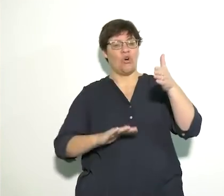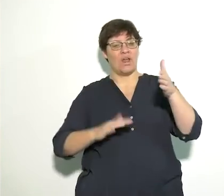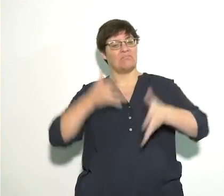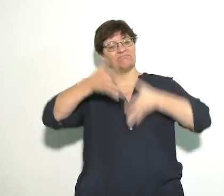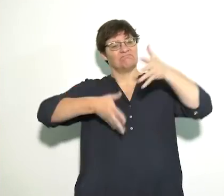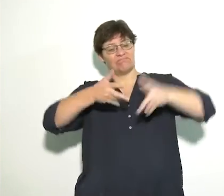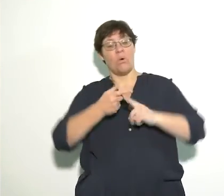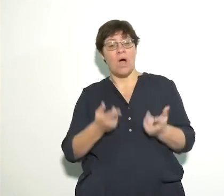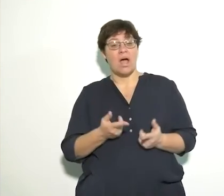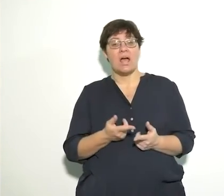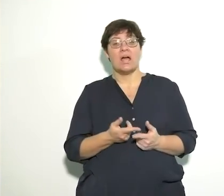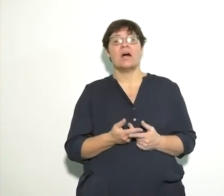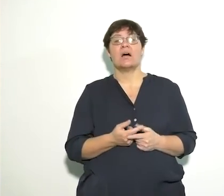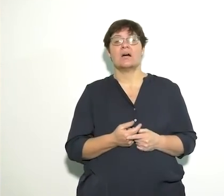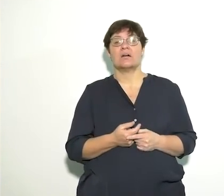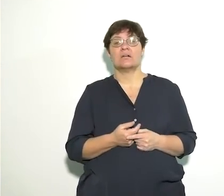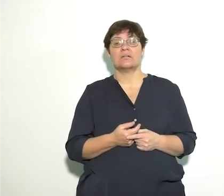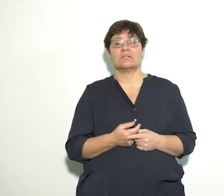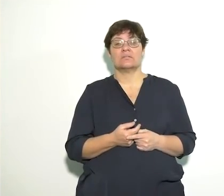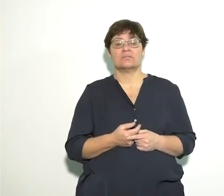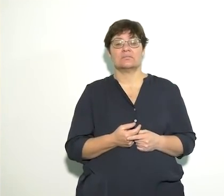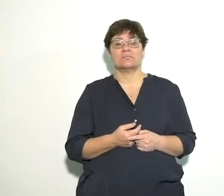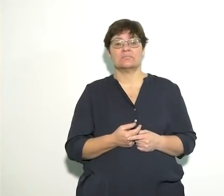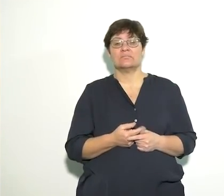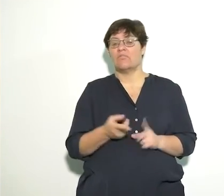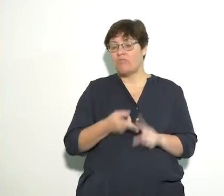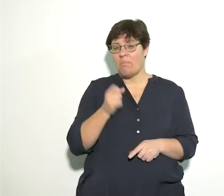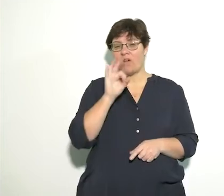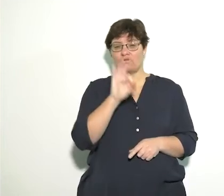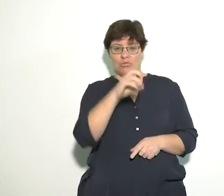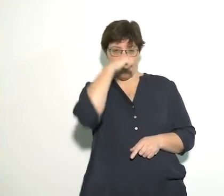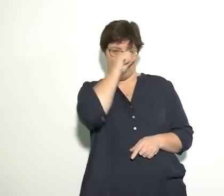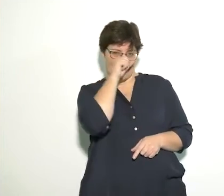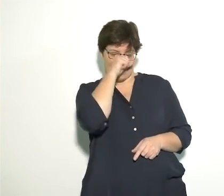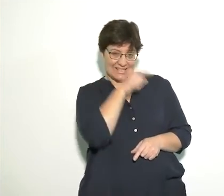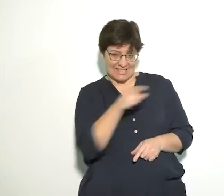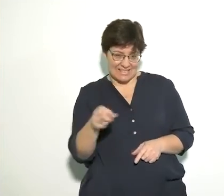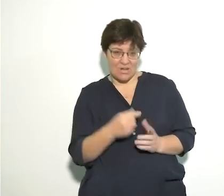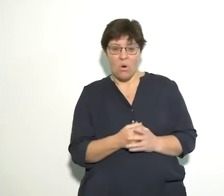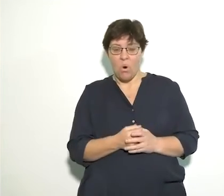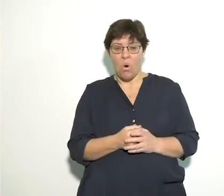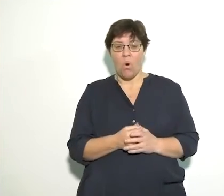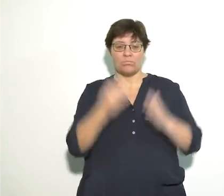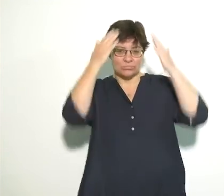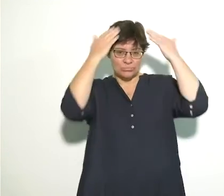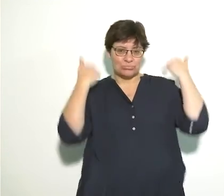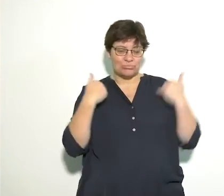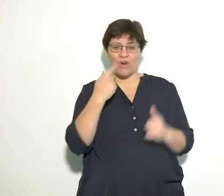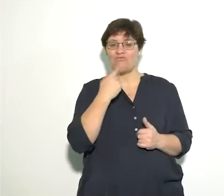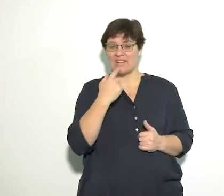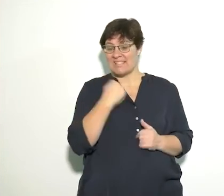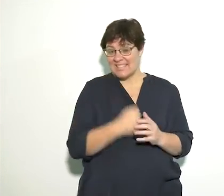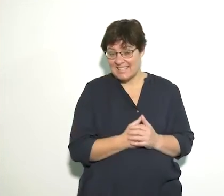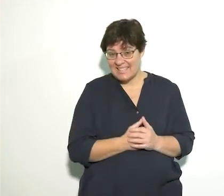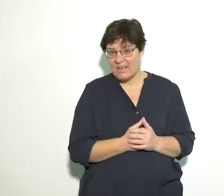would tell the story of the little red, the three little pigs or the little red riding hood